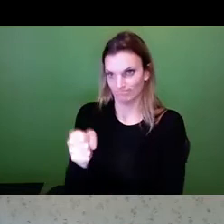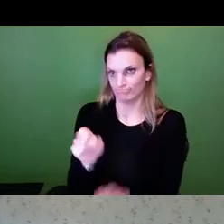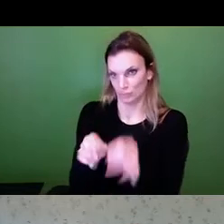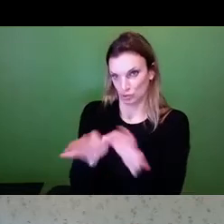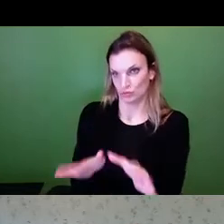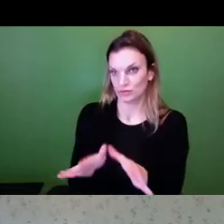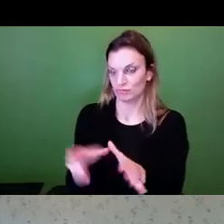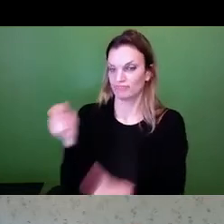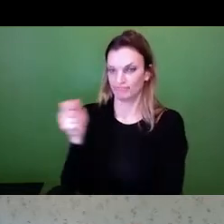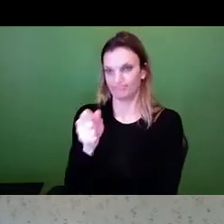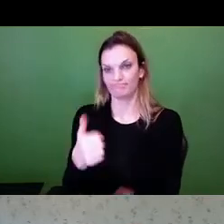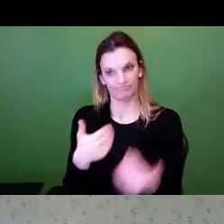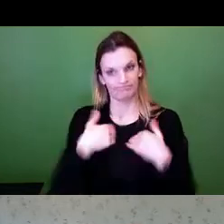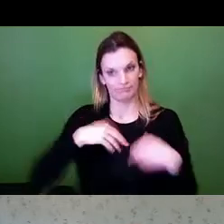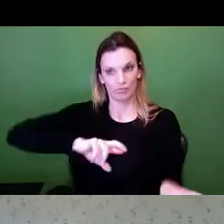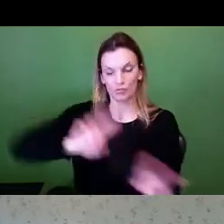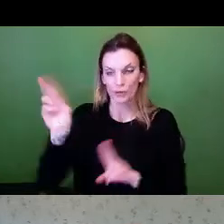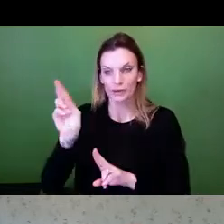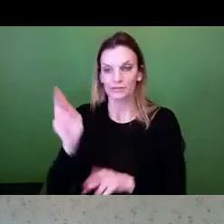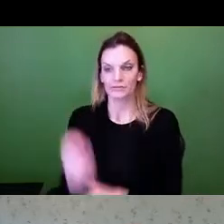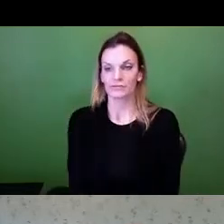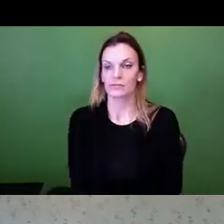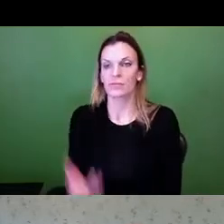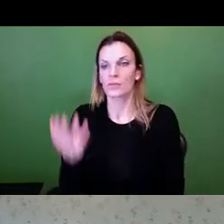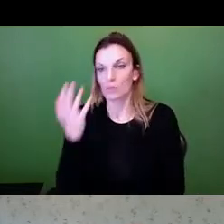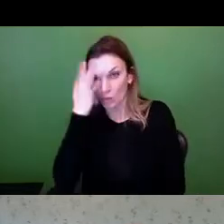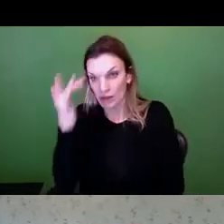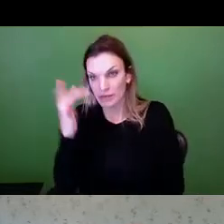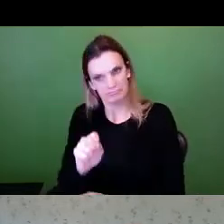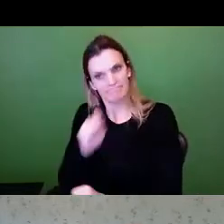agency meetings, making sure we're accommodating employees.